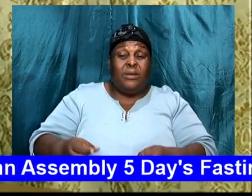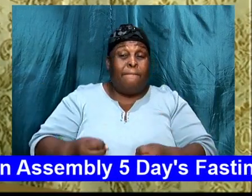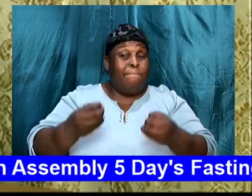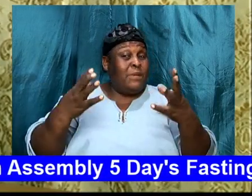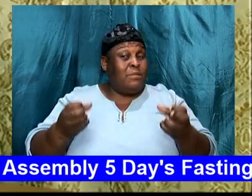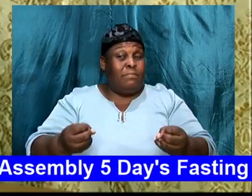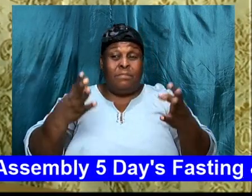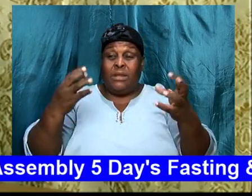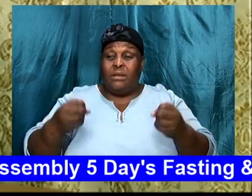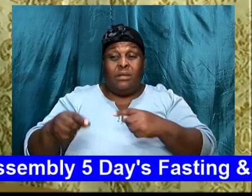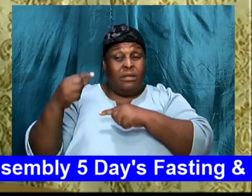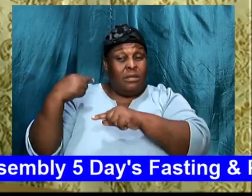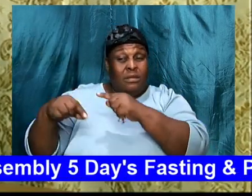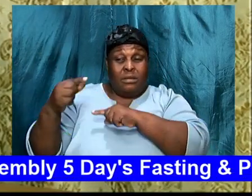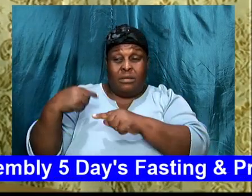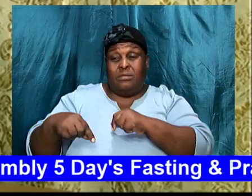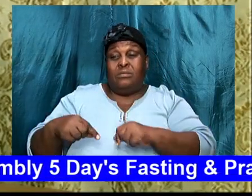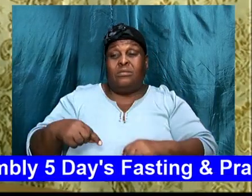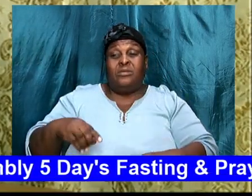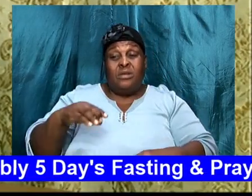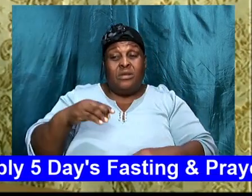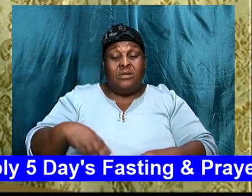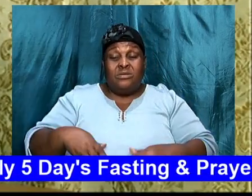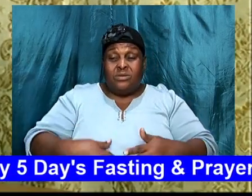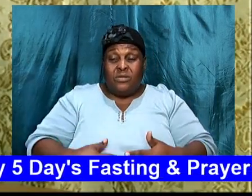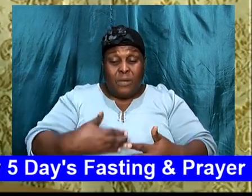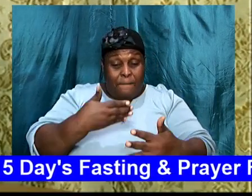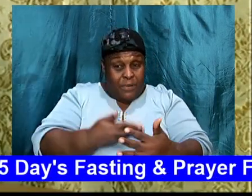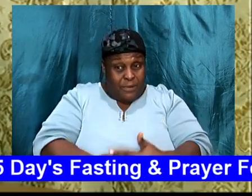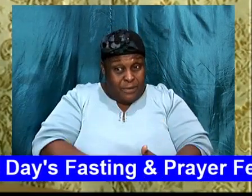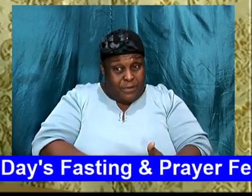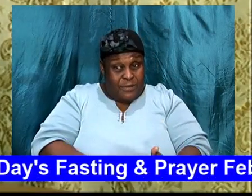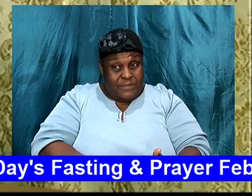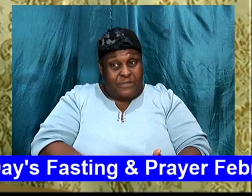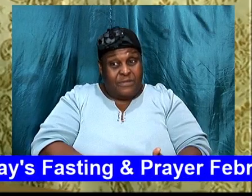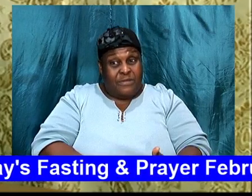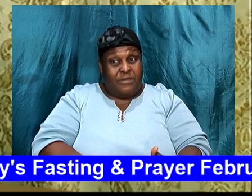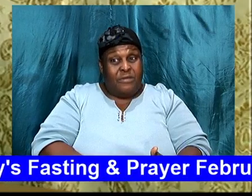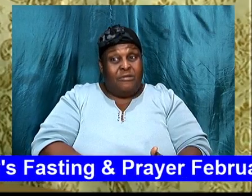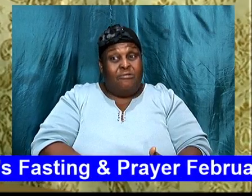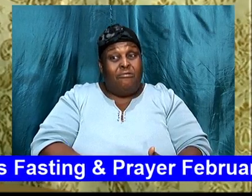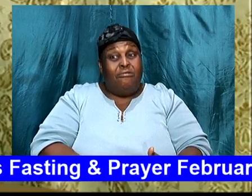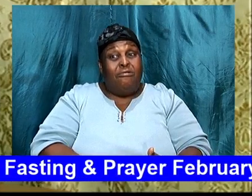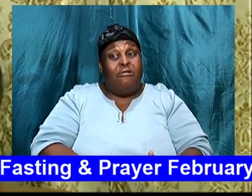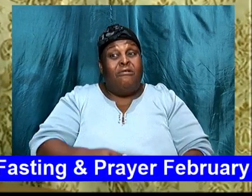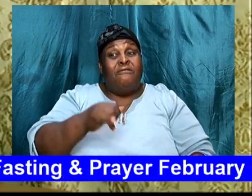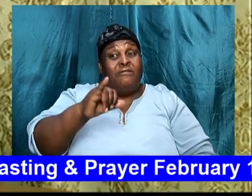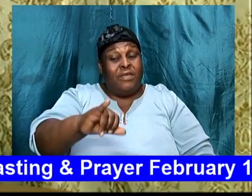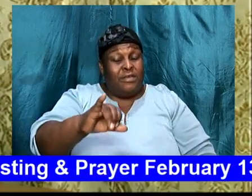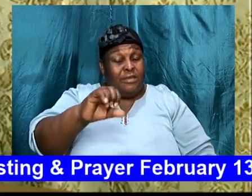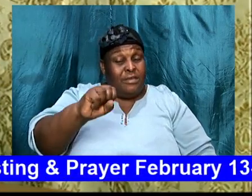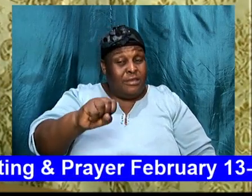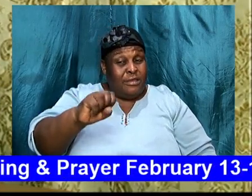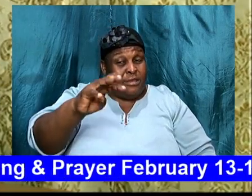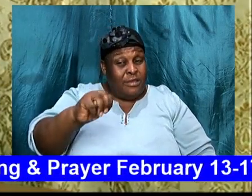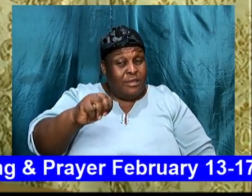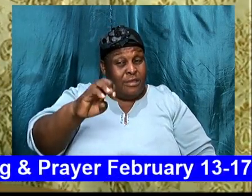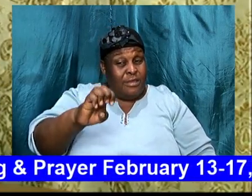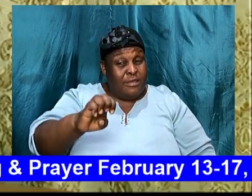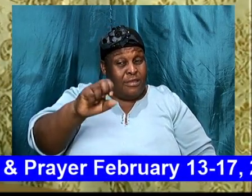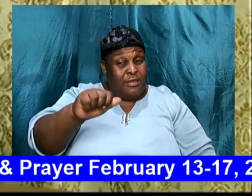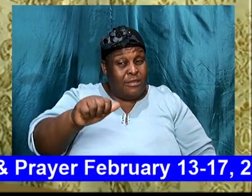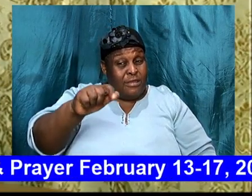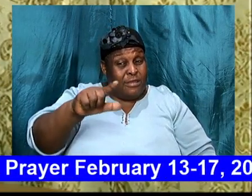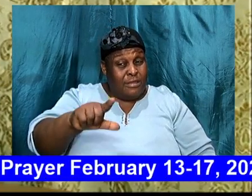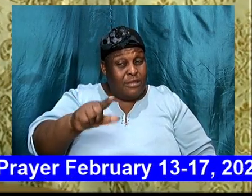so the birth of Ishmael, look here, like I said, I don't know, how God do it, but even, when we make,